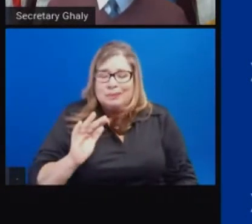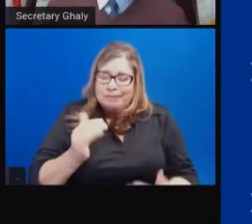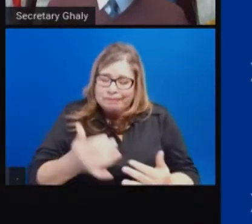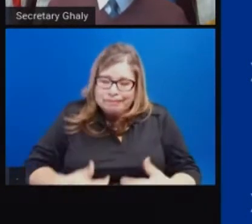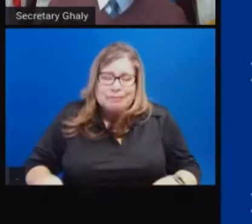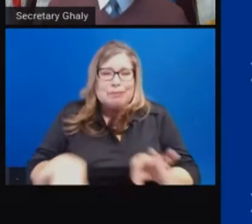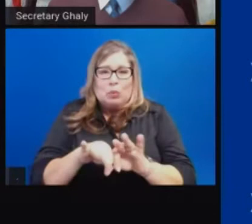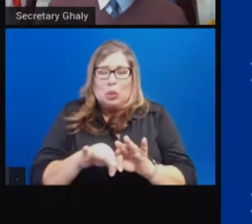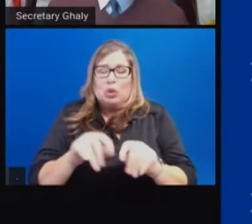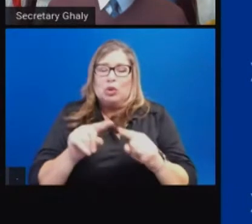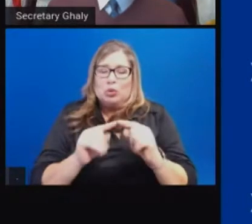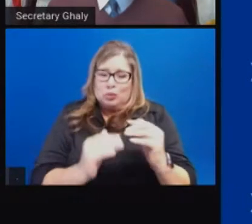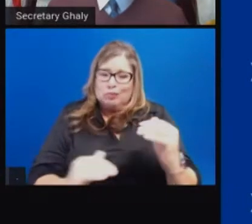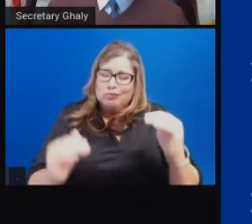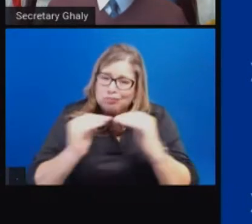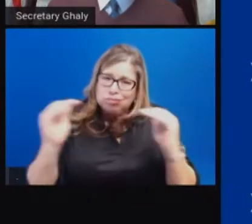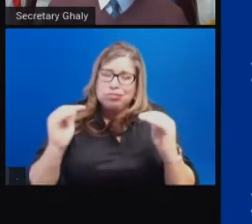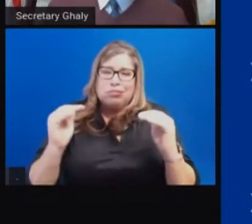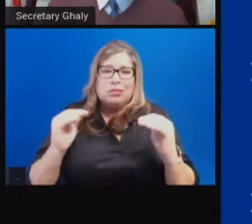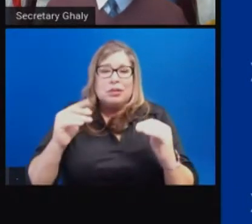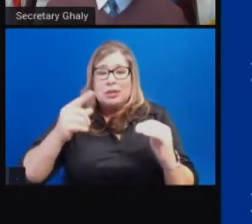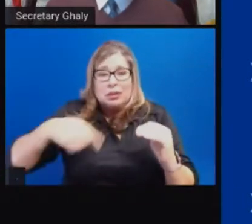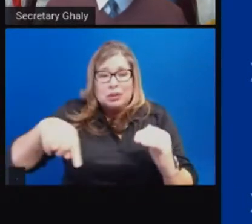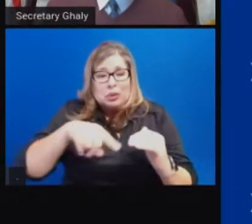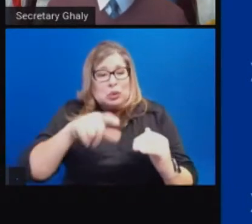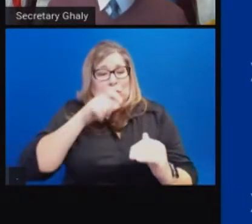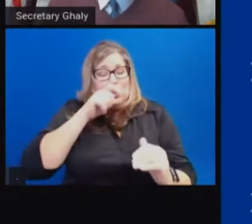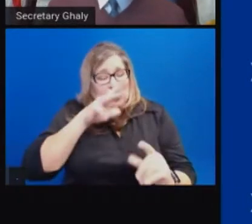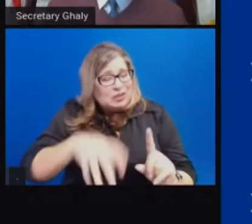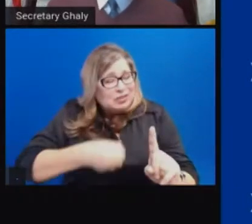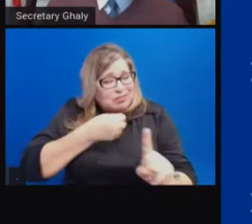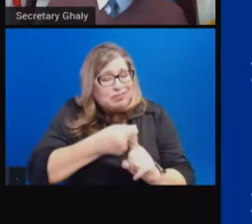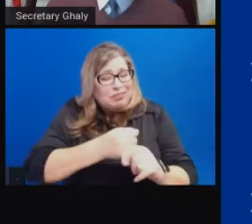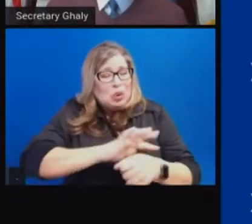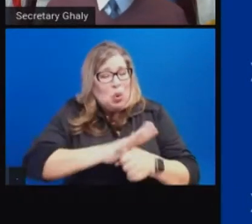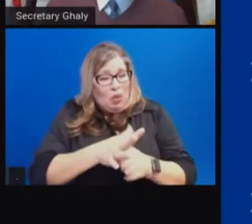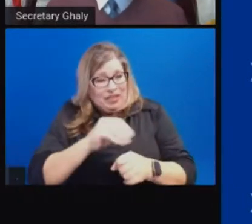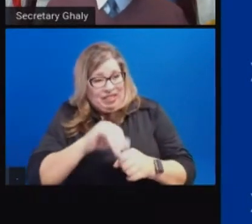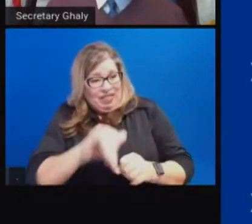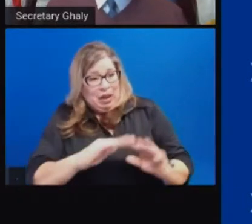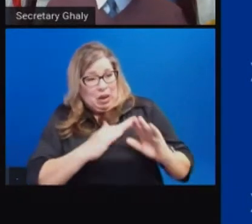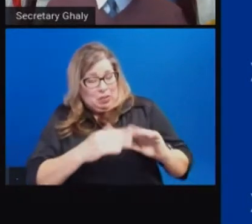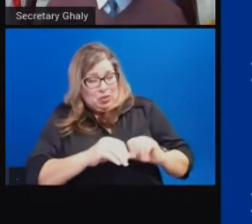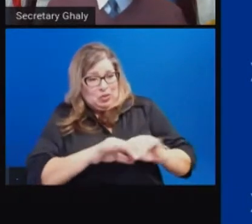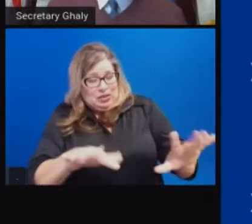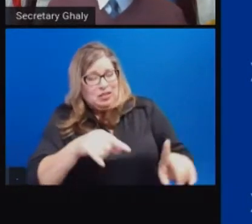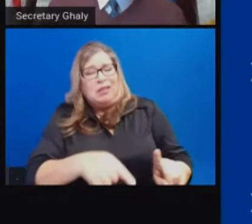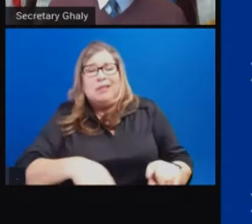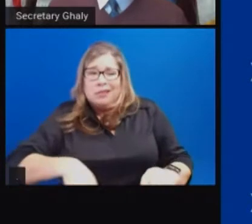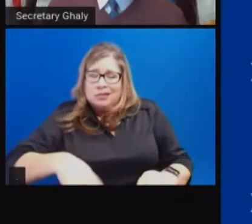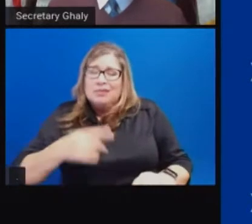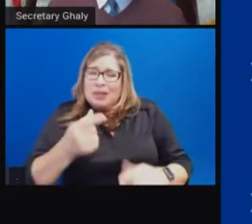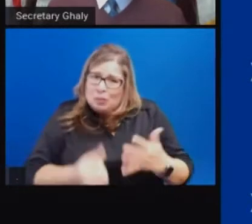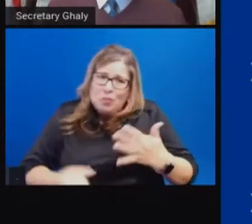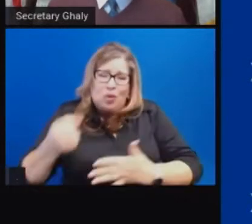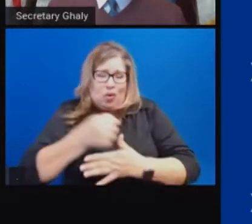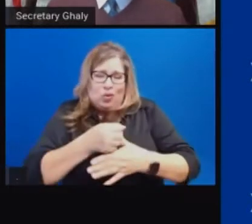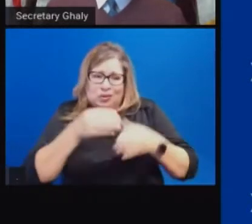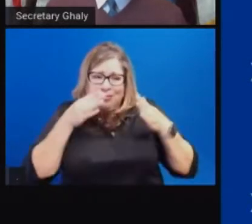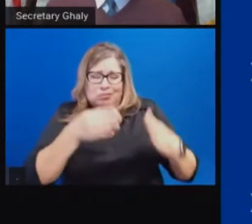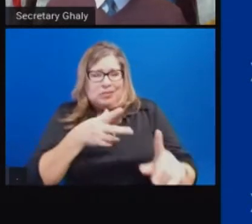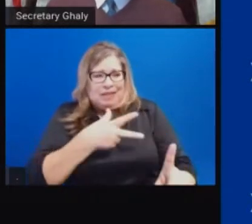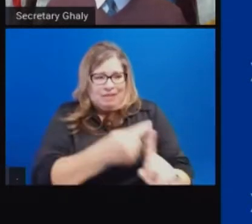to get those who are disproportionately impacted vaccine quickly. It is a tool that not only gets us as a state